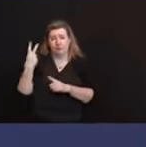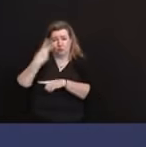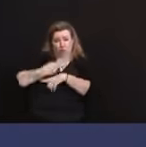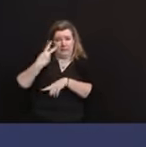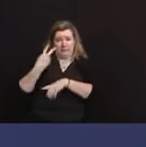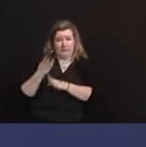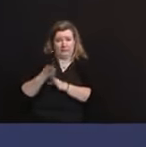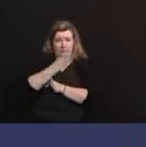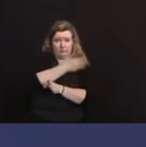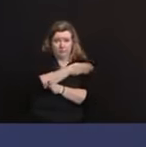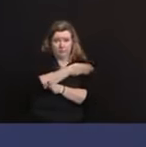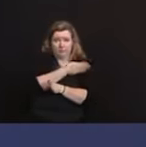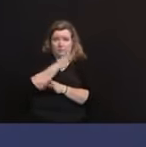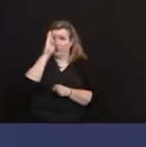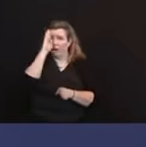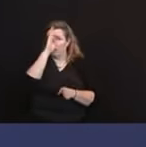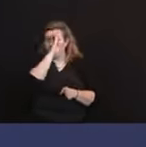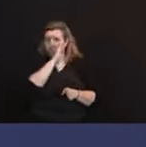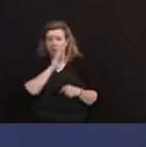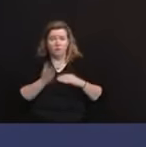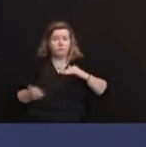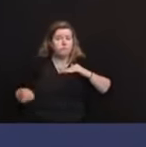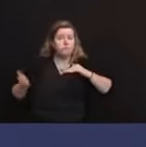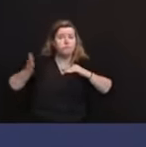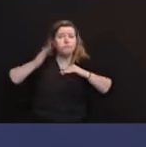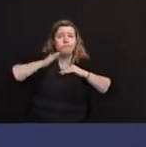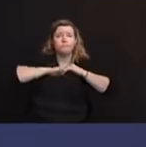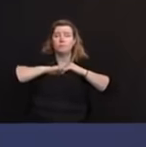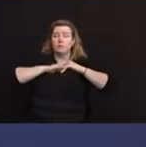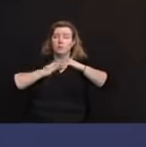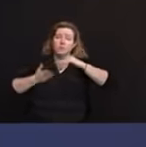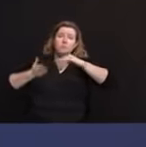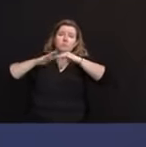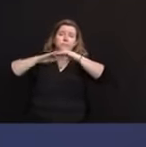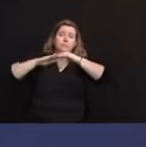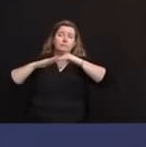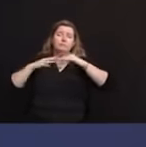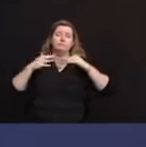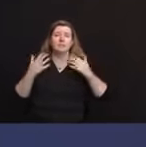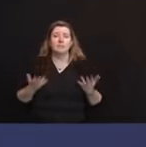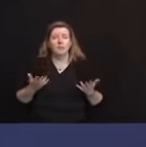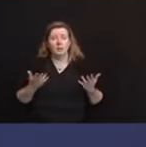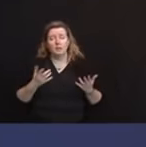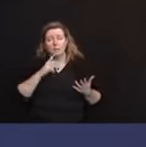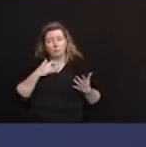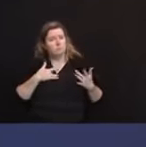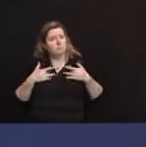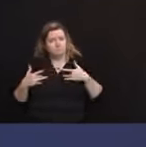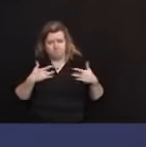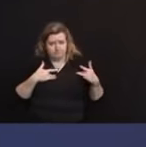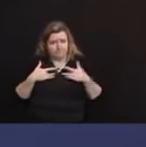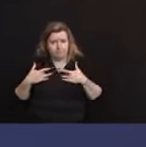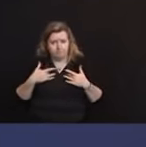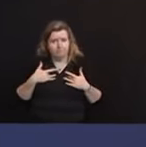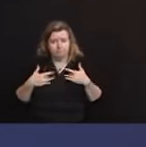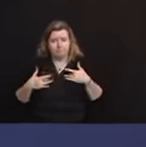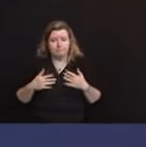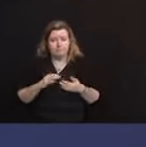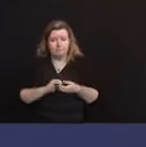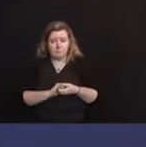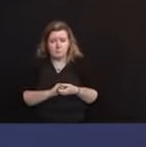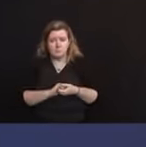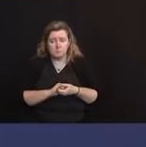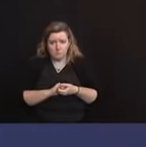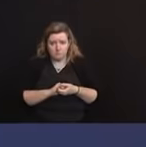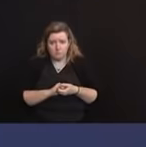hospitalizations are up over 100 per day, two days in a row, and that's a concern. Now, it's well below, and Judy has calls, I